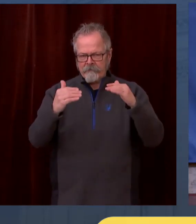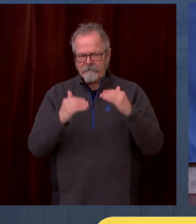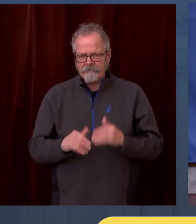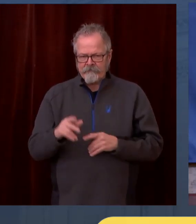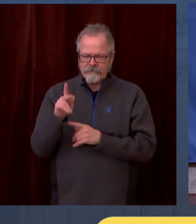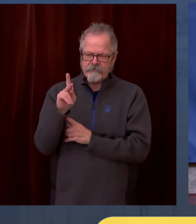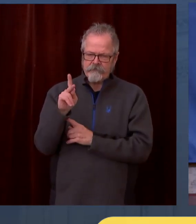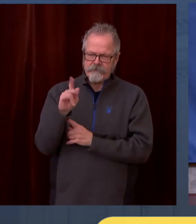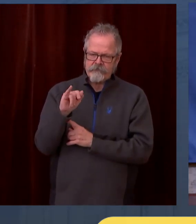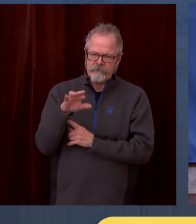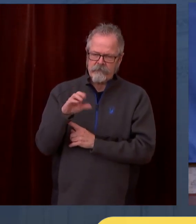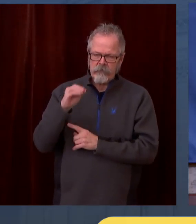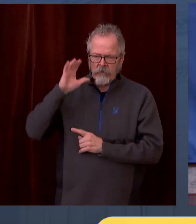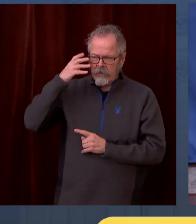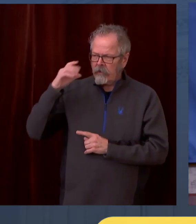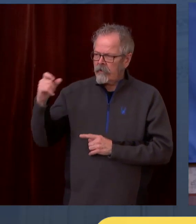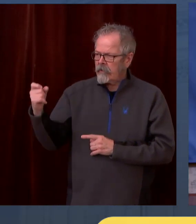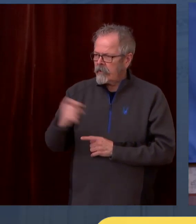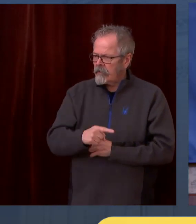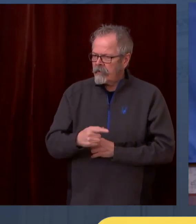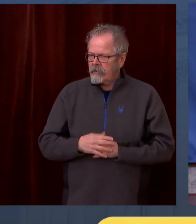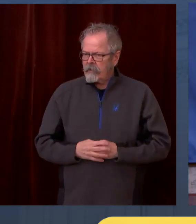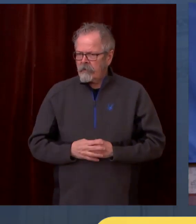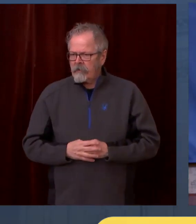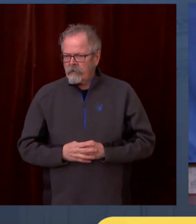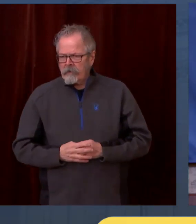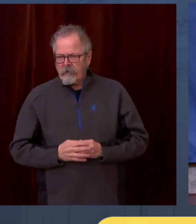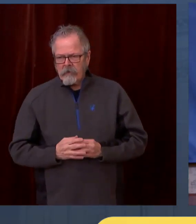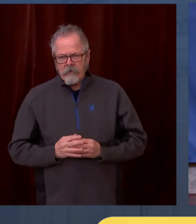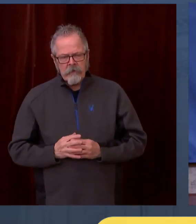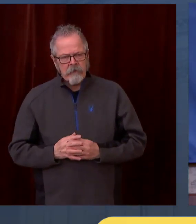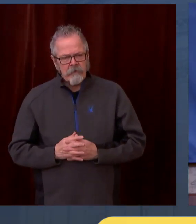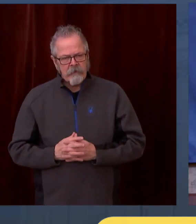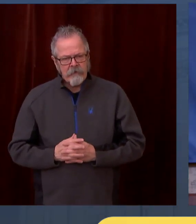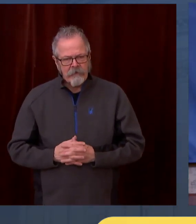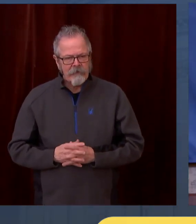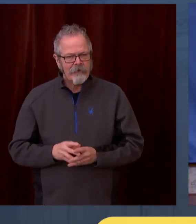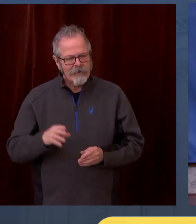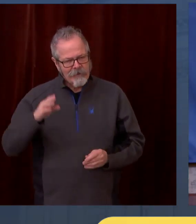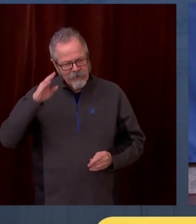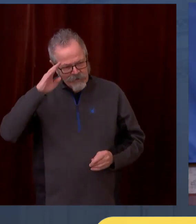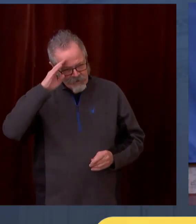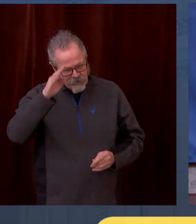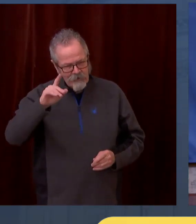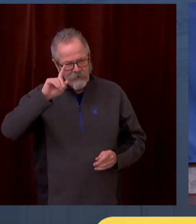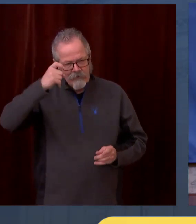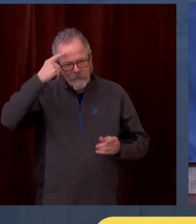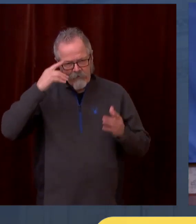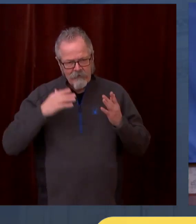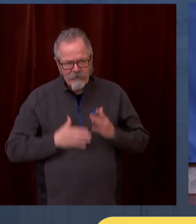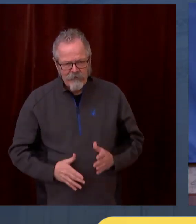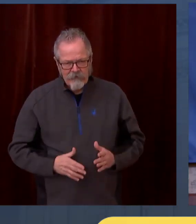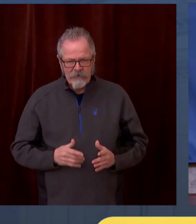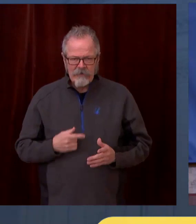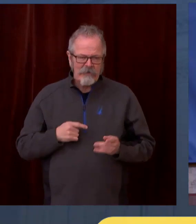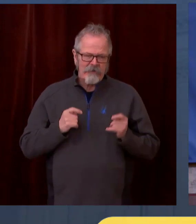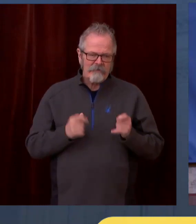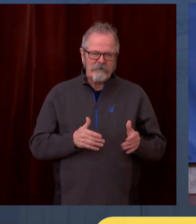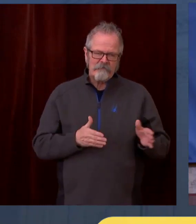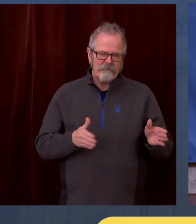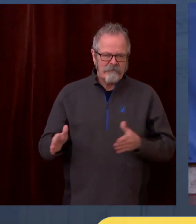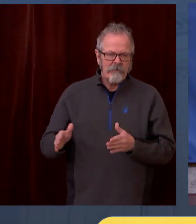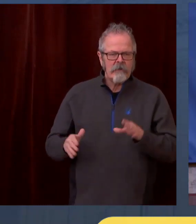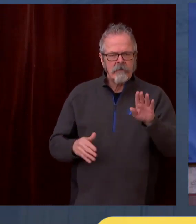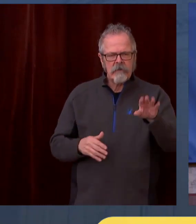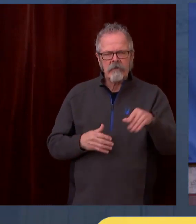Hi, Governor. I want to just switch gears and see if you've had a chance over the last few weeks to really take a look at the Blake decision out of the